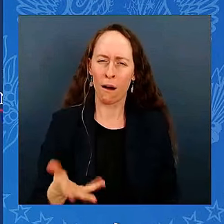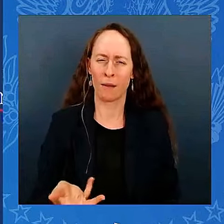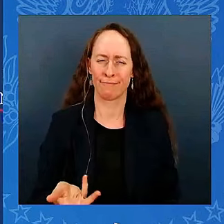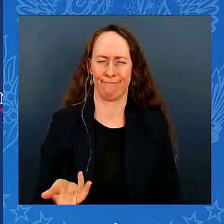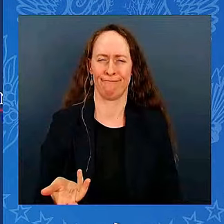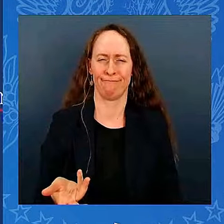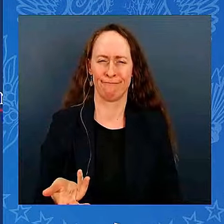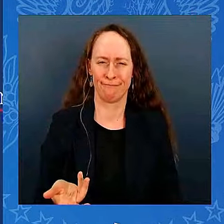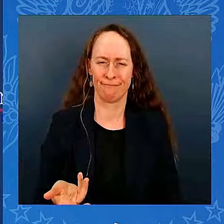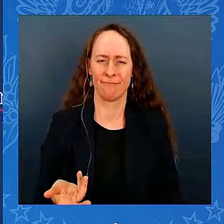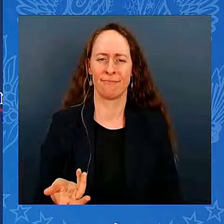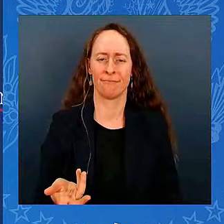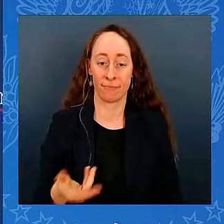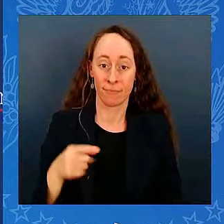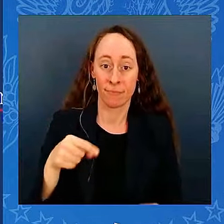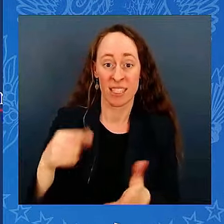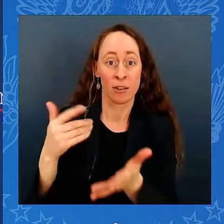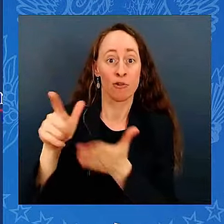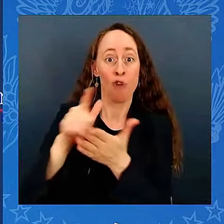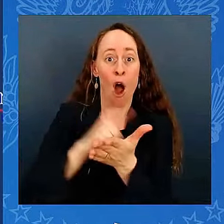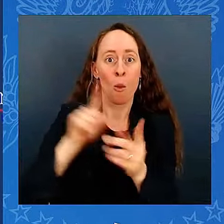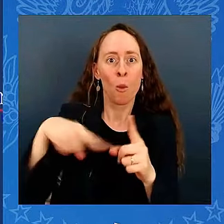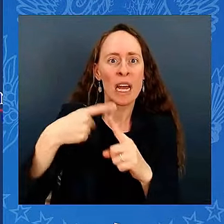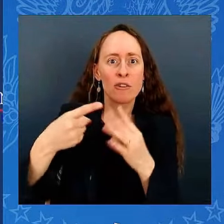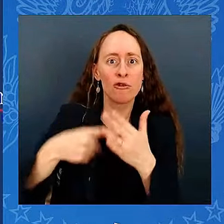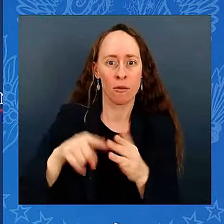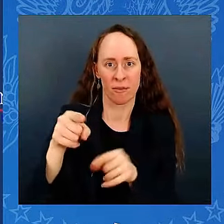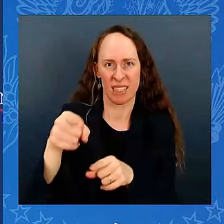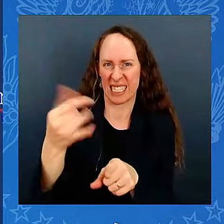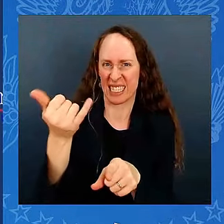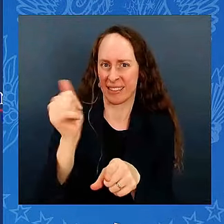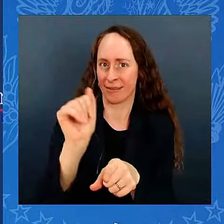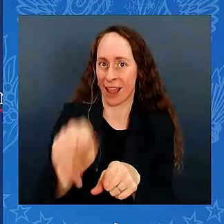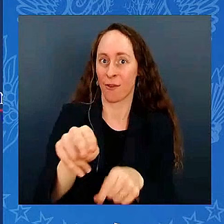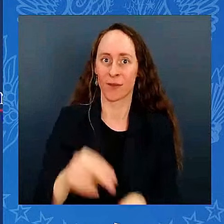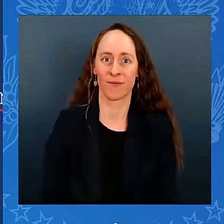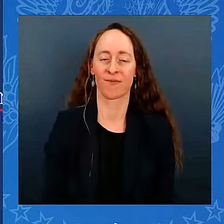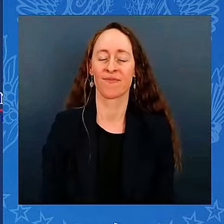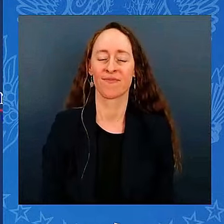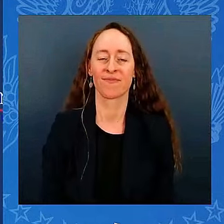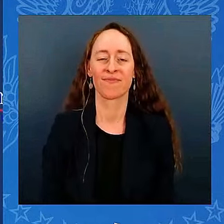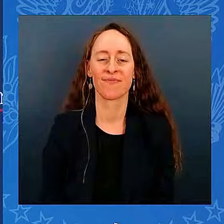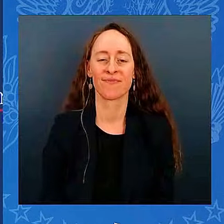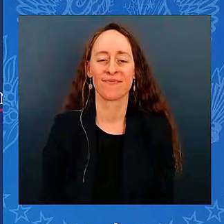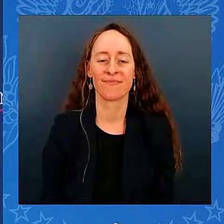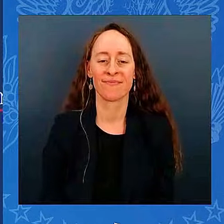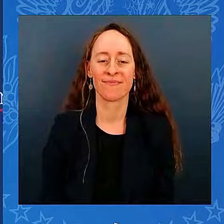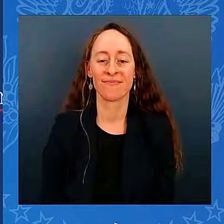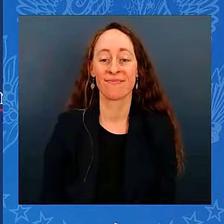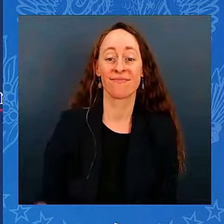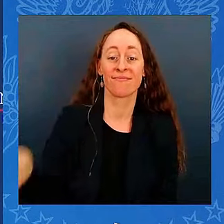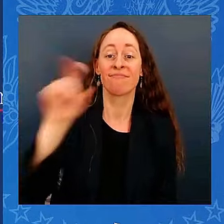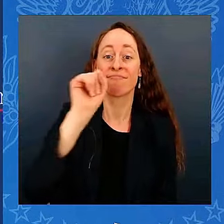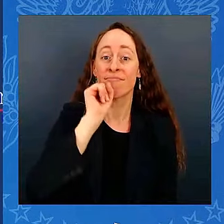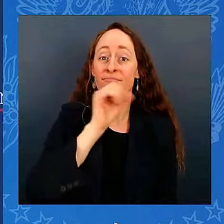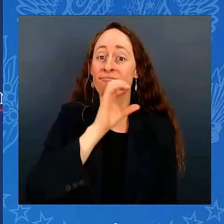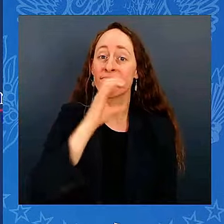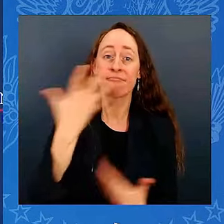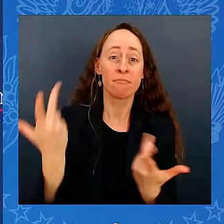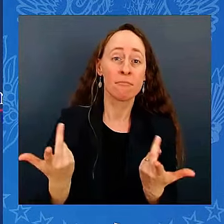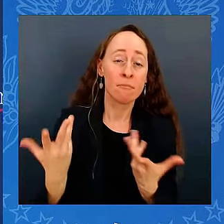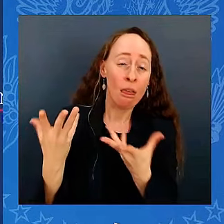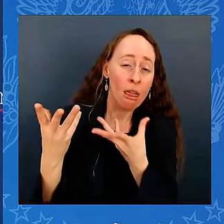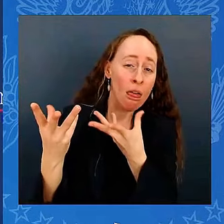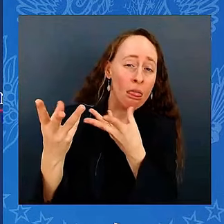obtain any new changes with the law, the existing law — every senior's total prescription drug costs will be capped at $2